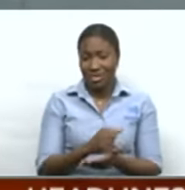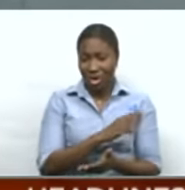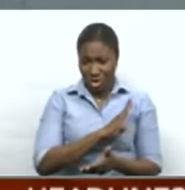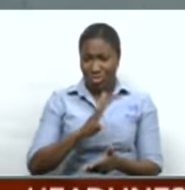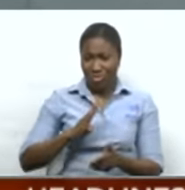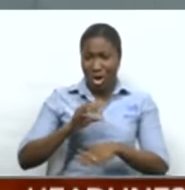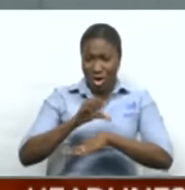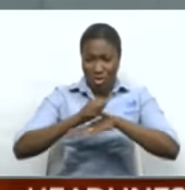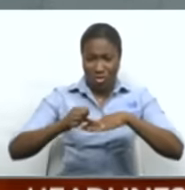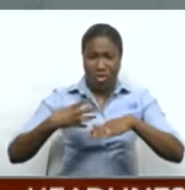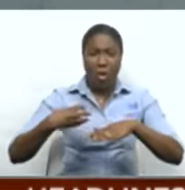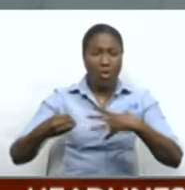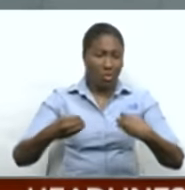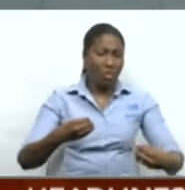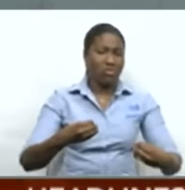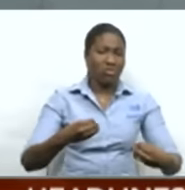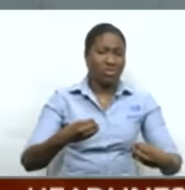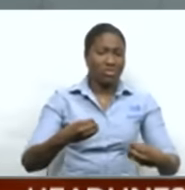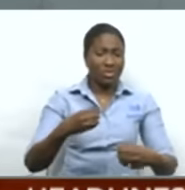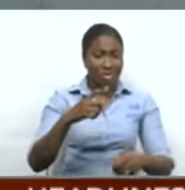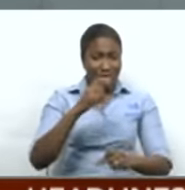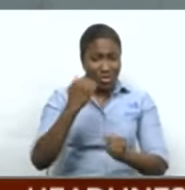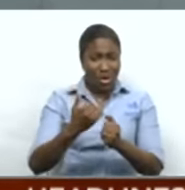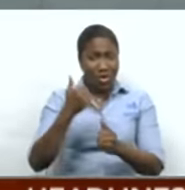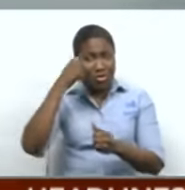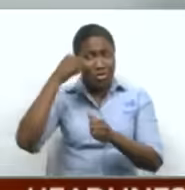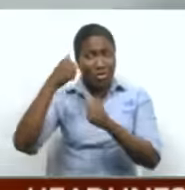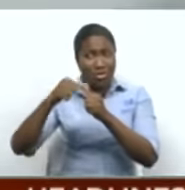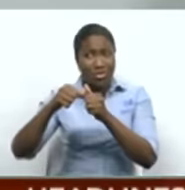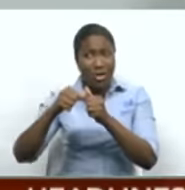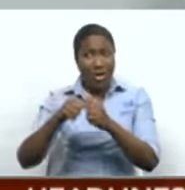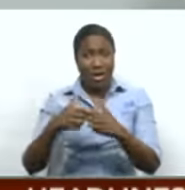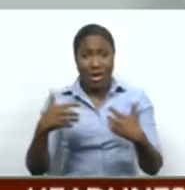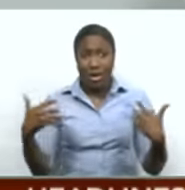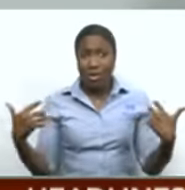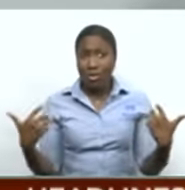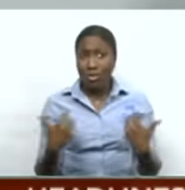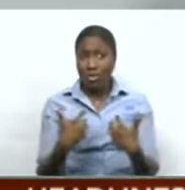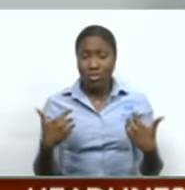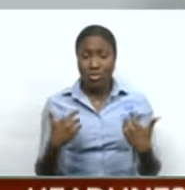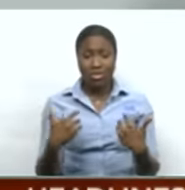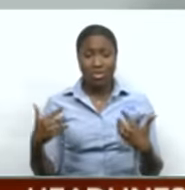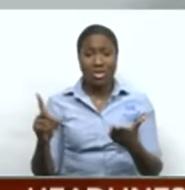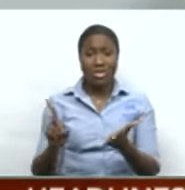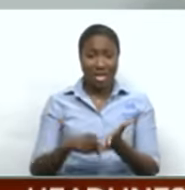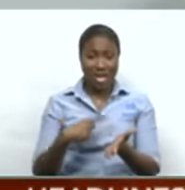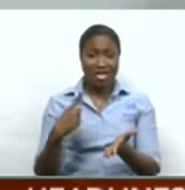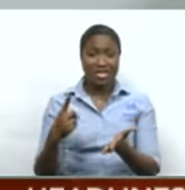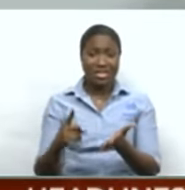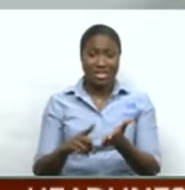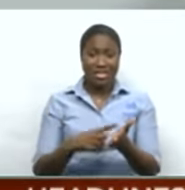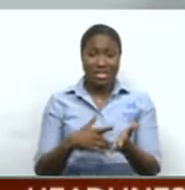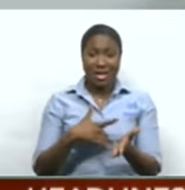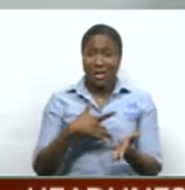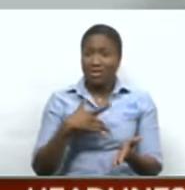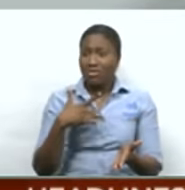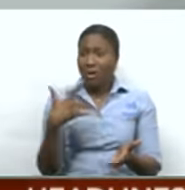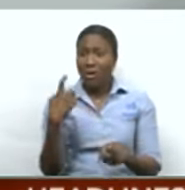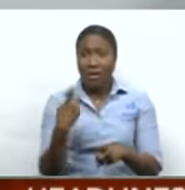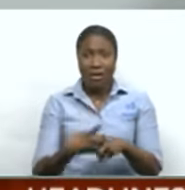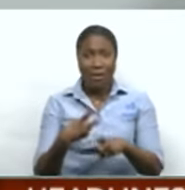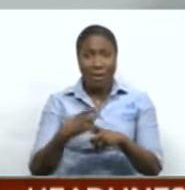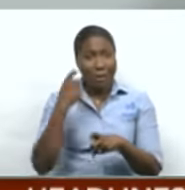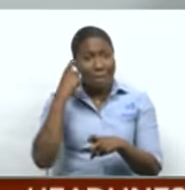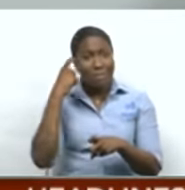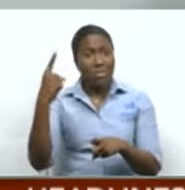reality of a double mastectomy rattling her to the core. It still at times feels out of body for me because